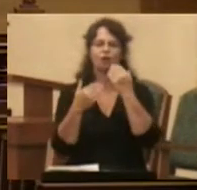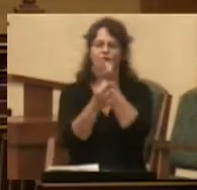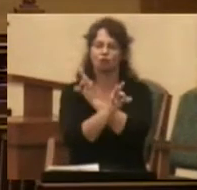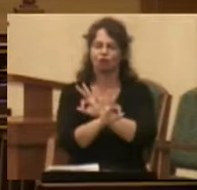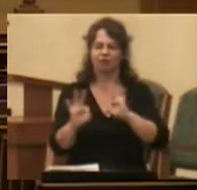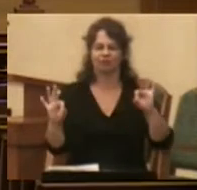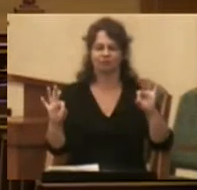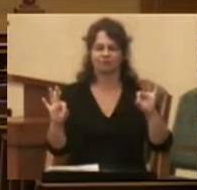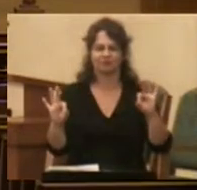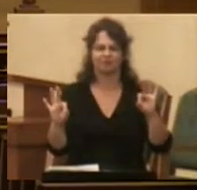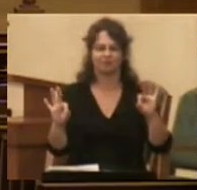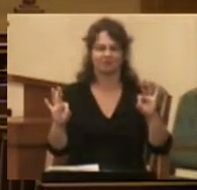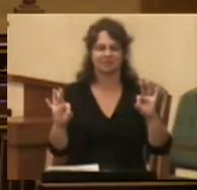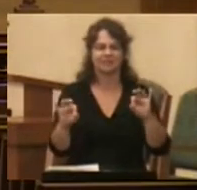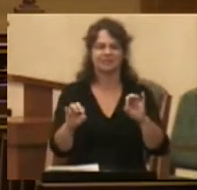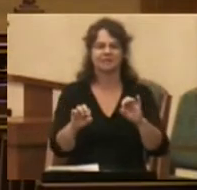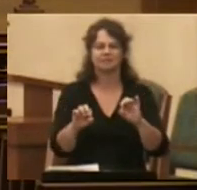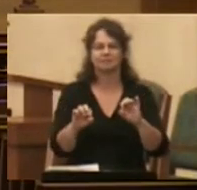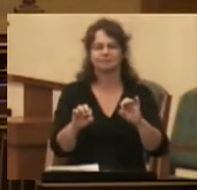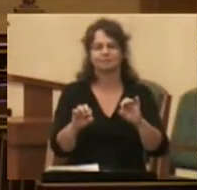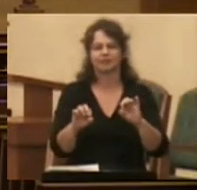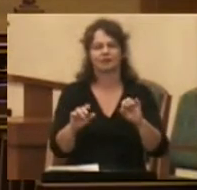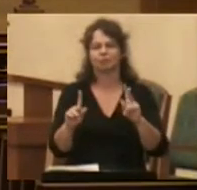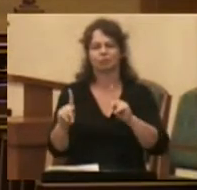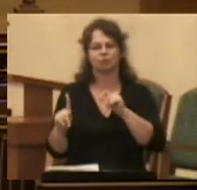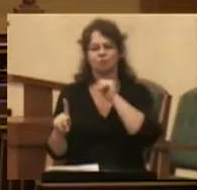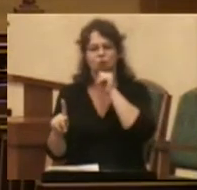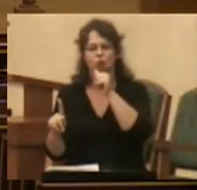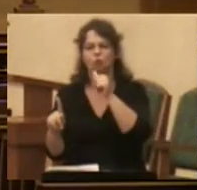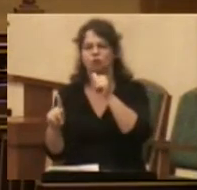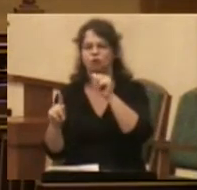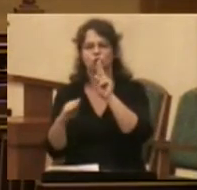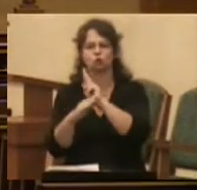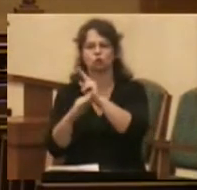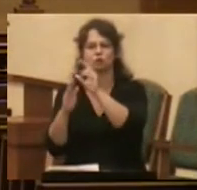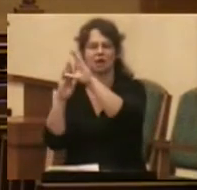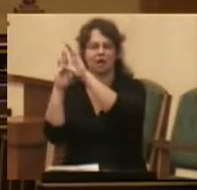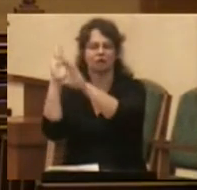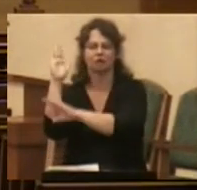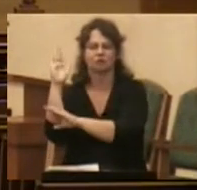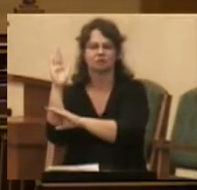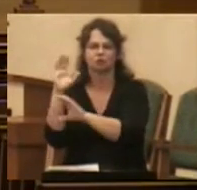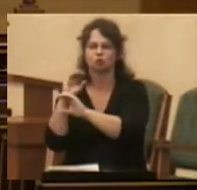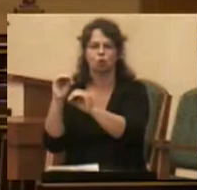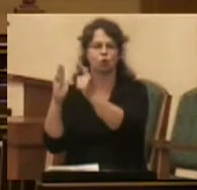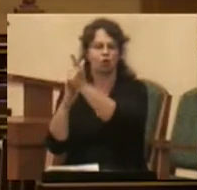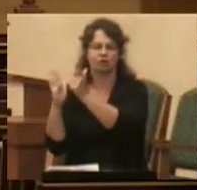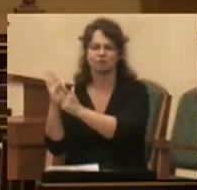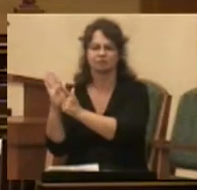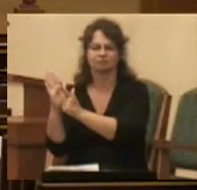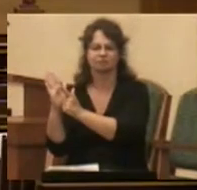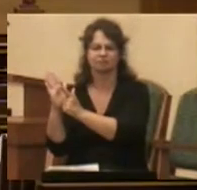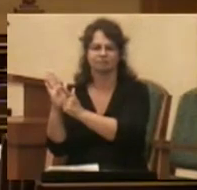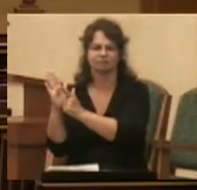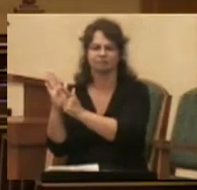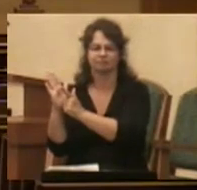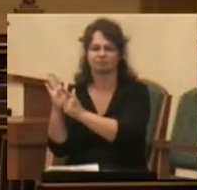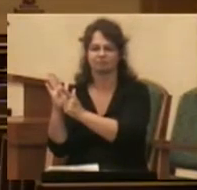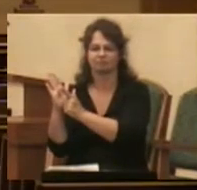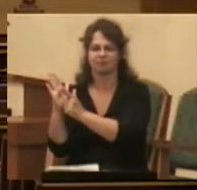people who do not live according to the commandments do not have. Call it anarchy or maybe even call it martial